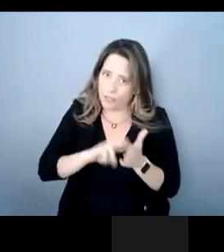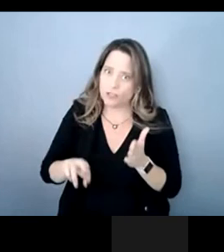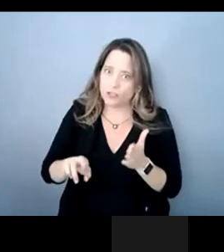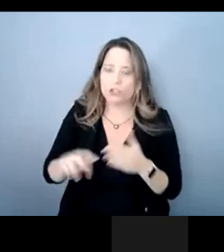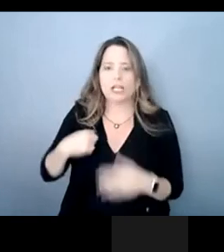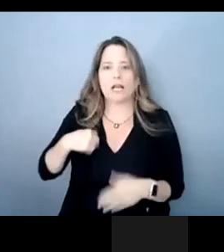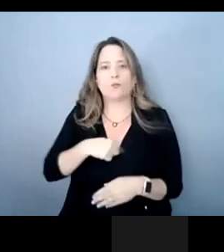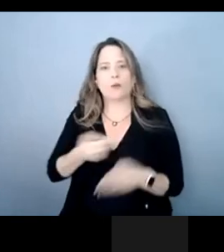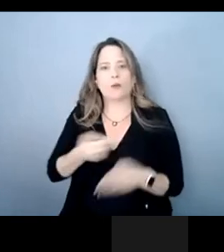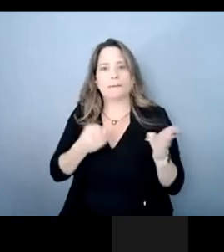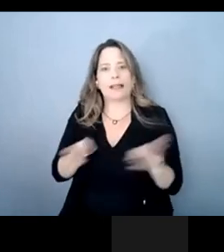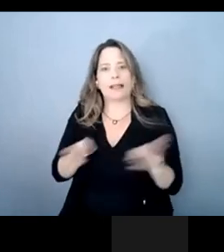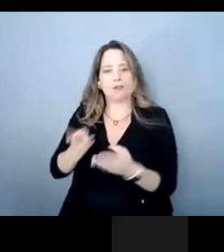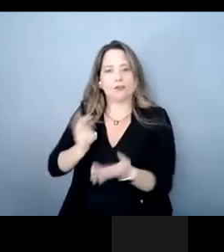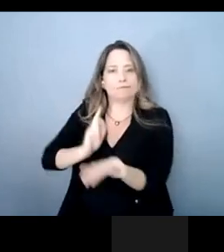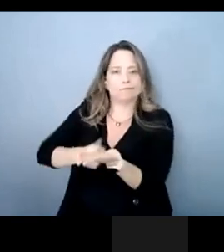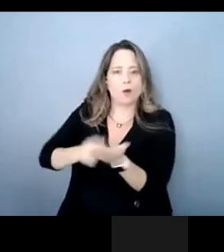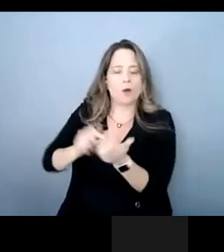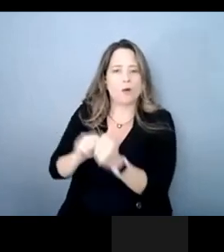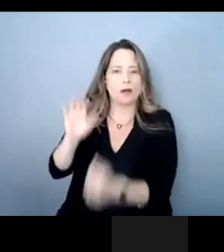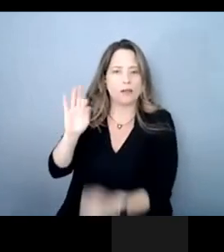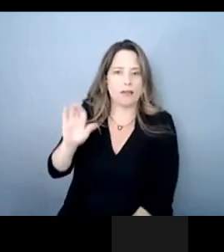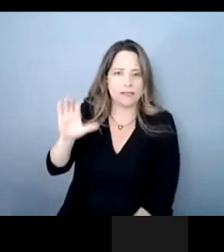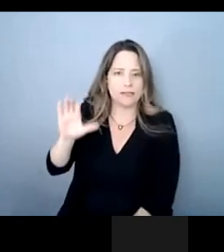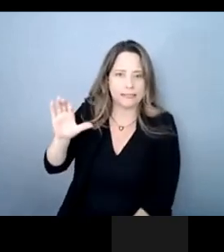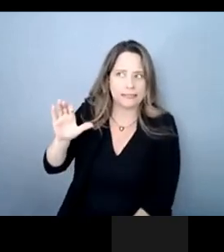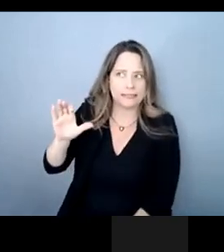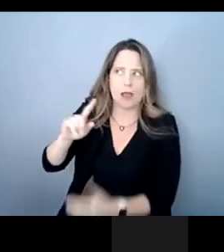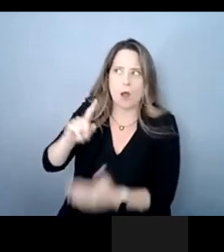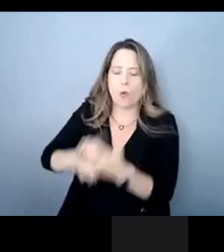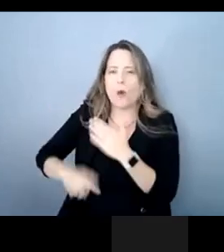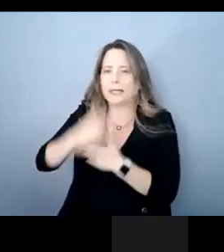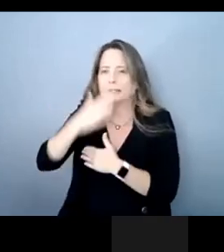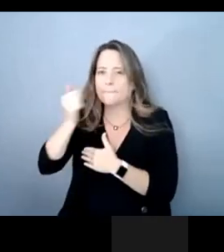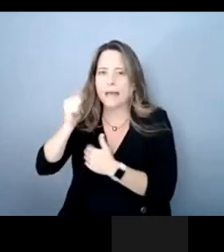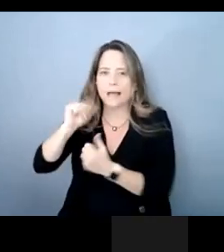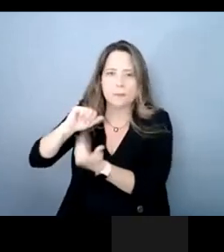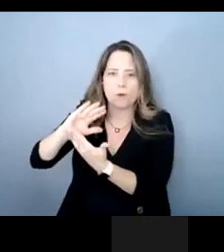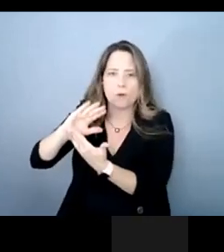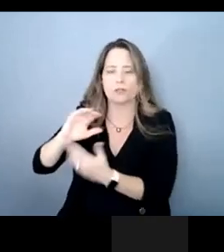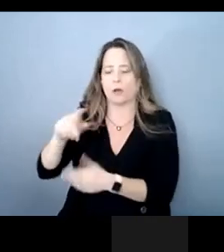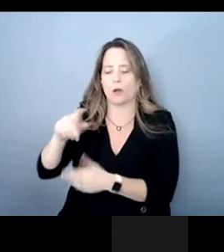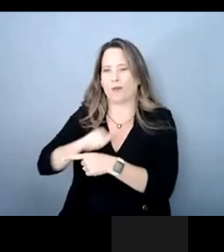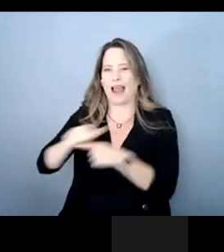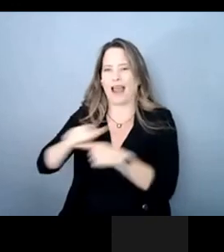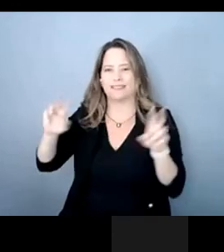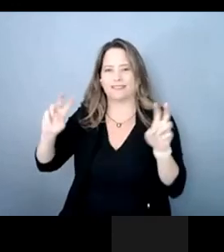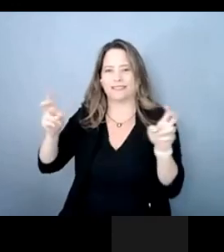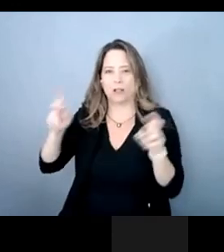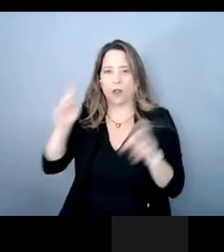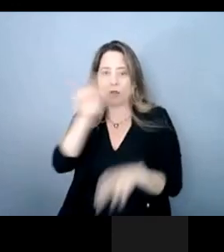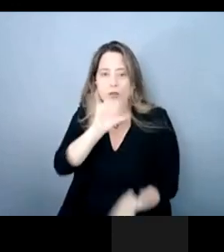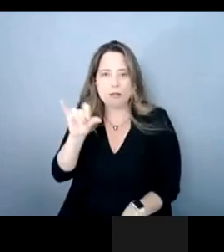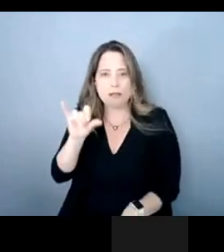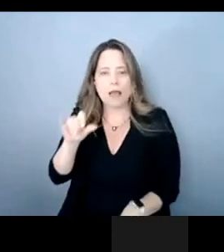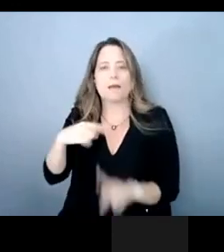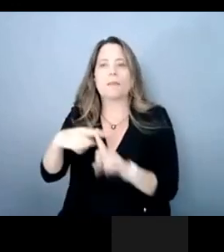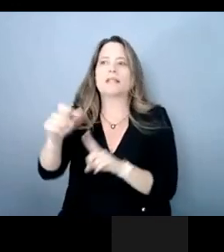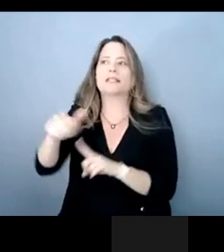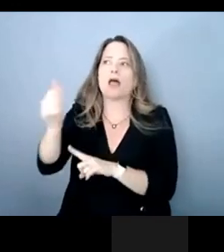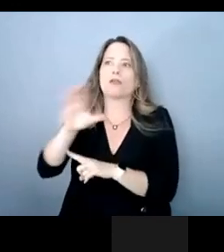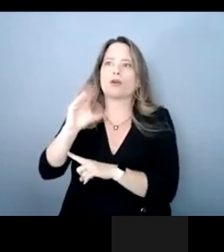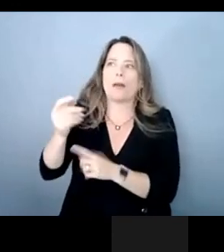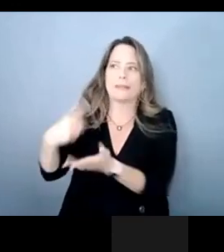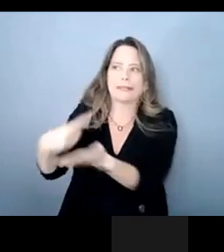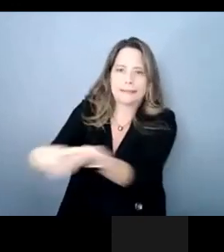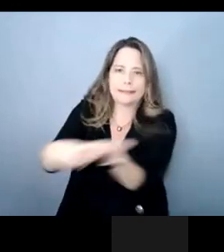best practices and and even collaborate and work with some of the other providers in the industry to come up with how